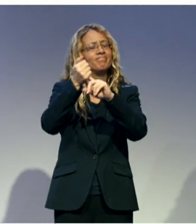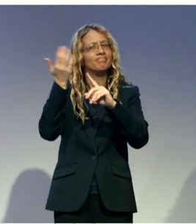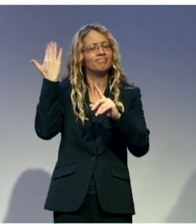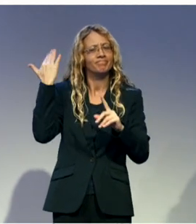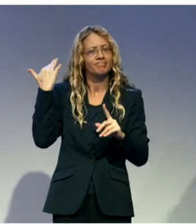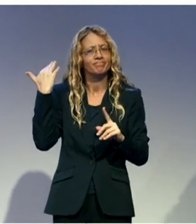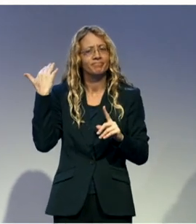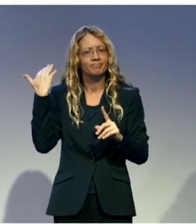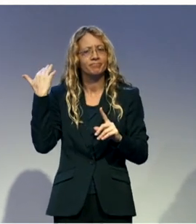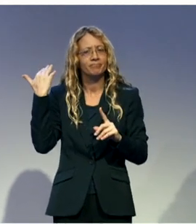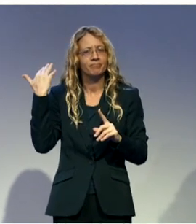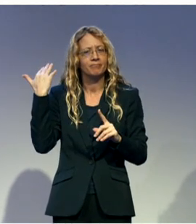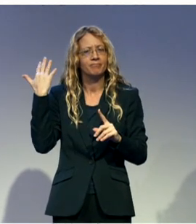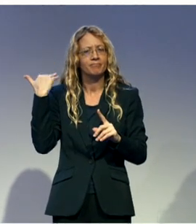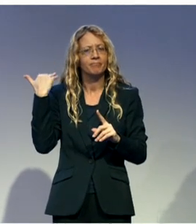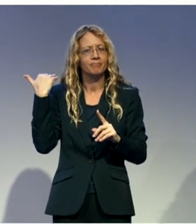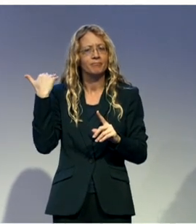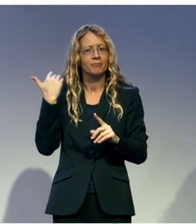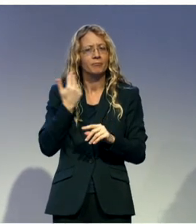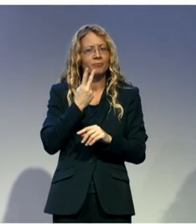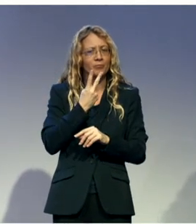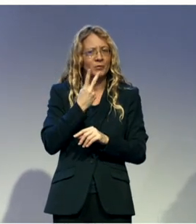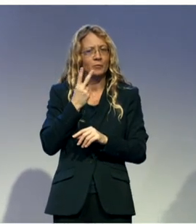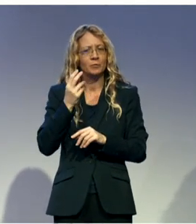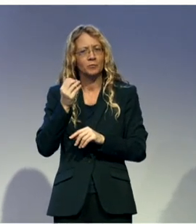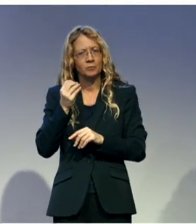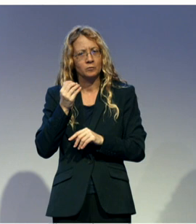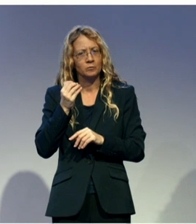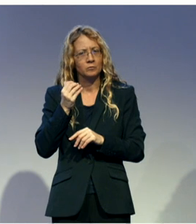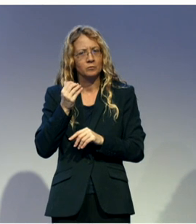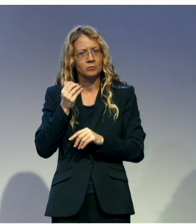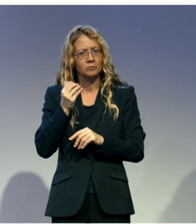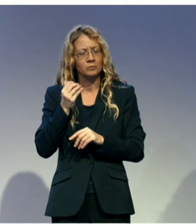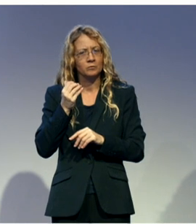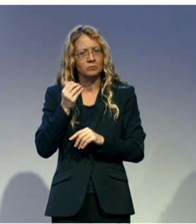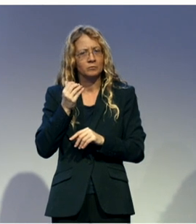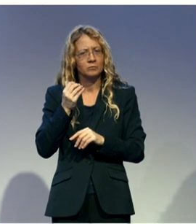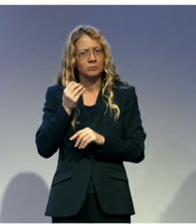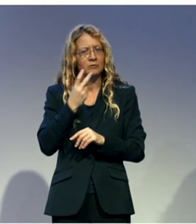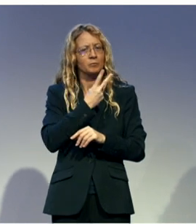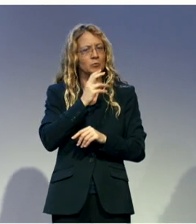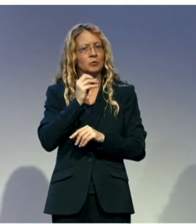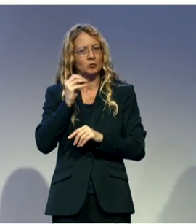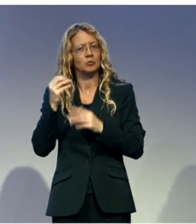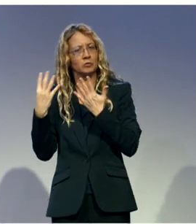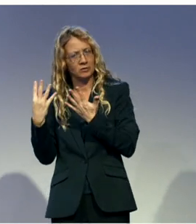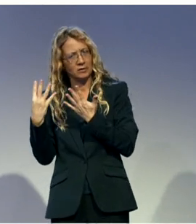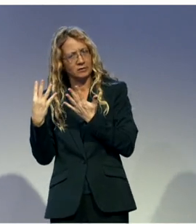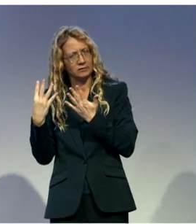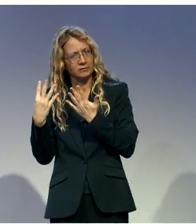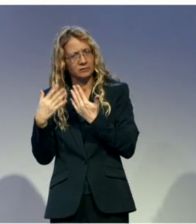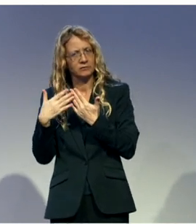the 20, after and before the 2009, we managed to